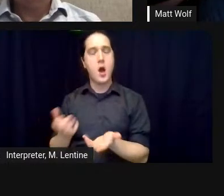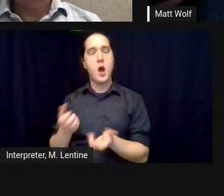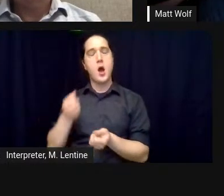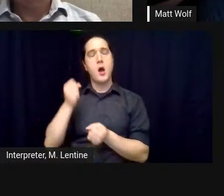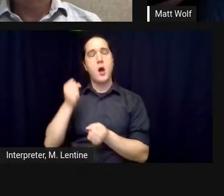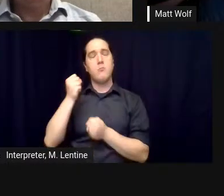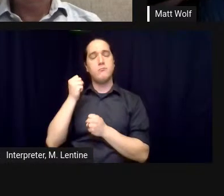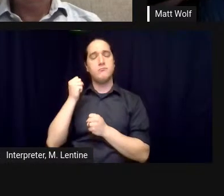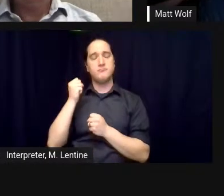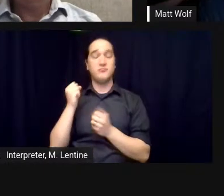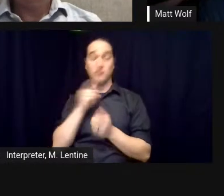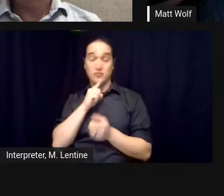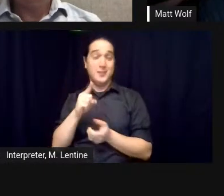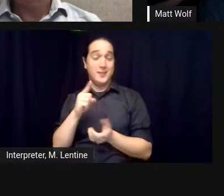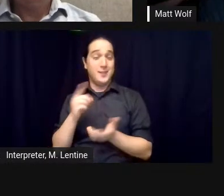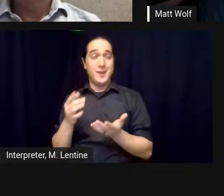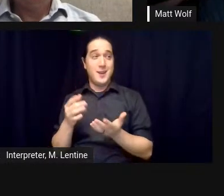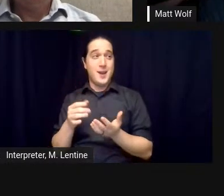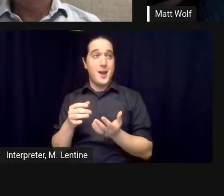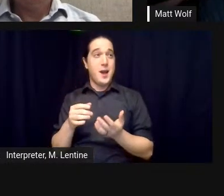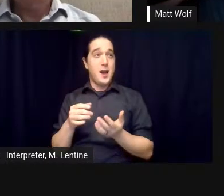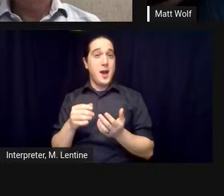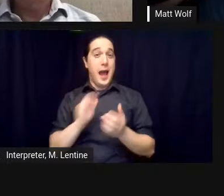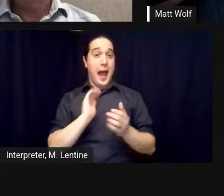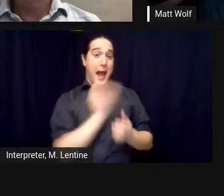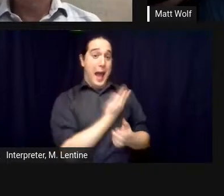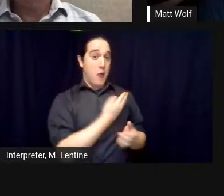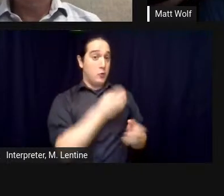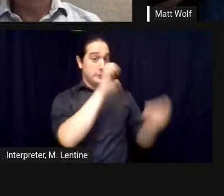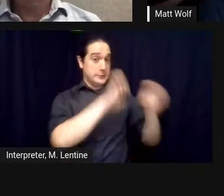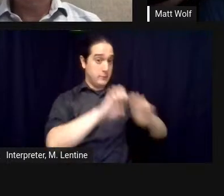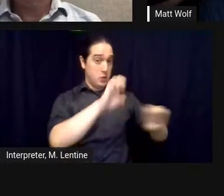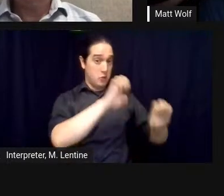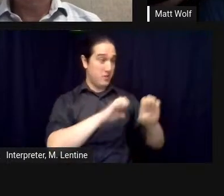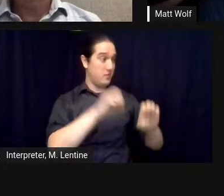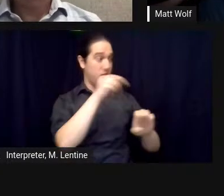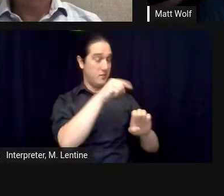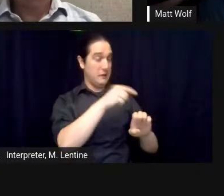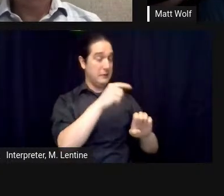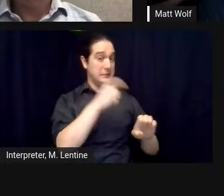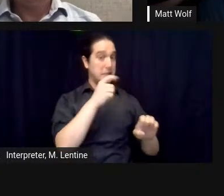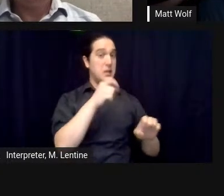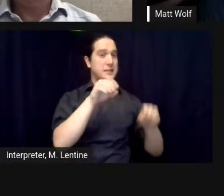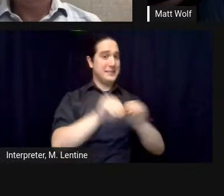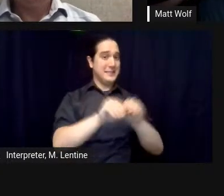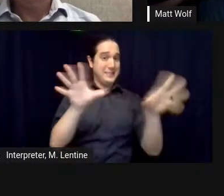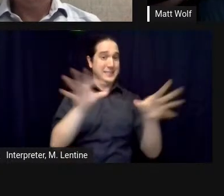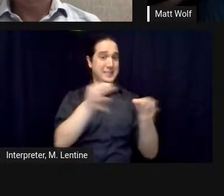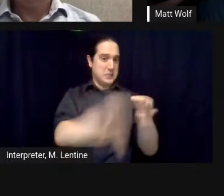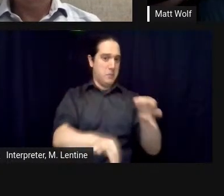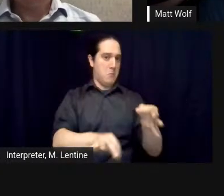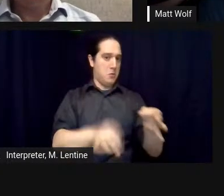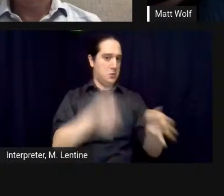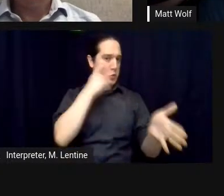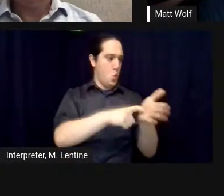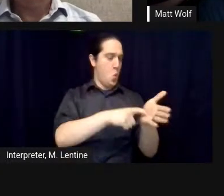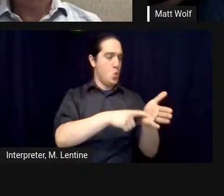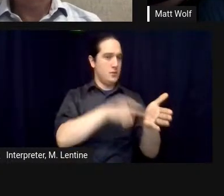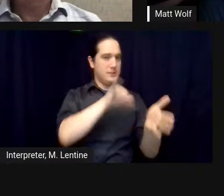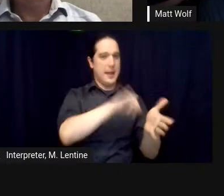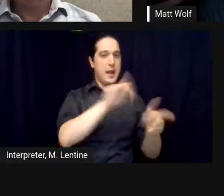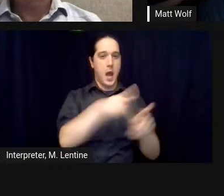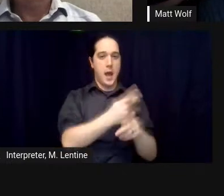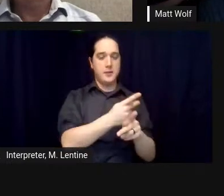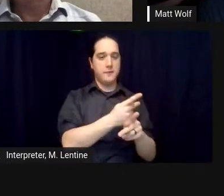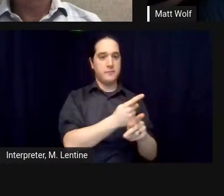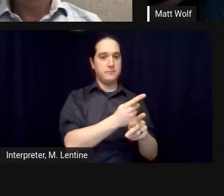say what is causing that pollution so you know one of the lessons that i really take from bias for two is that